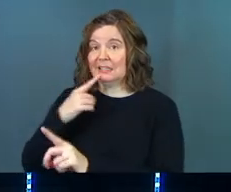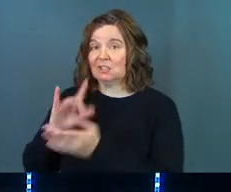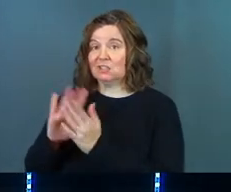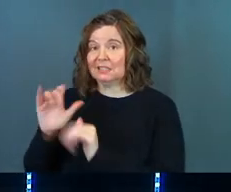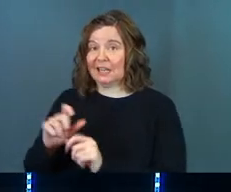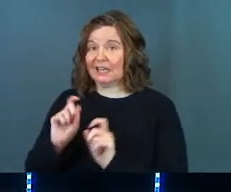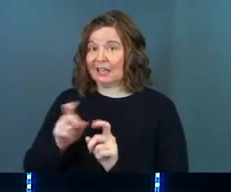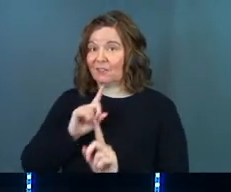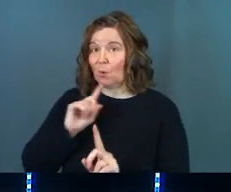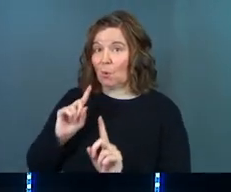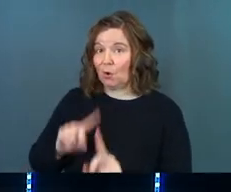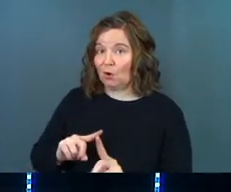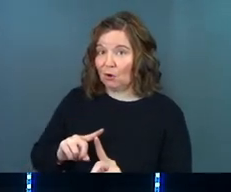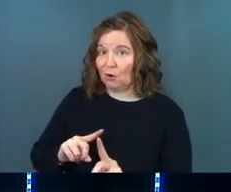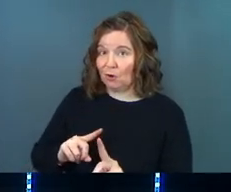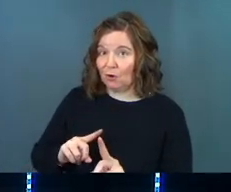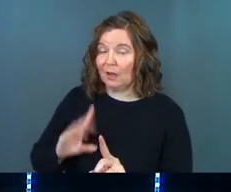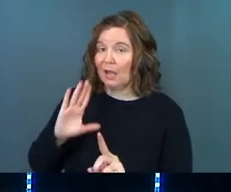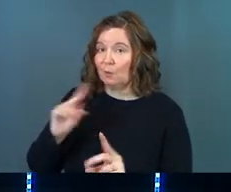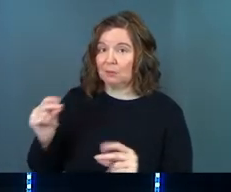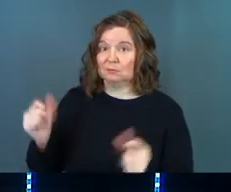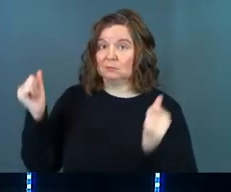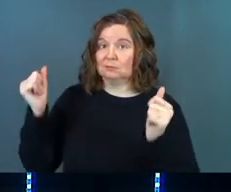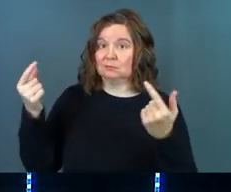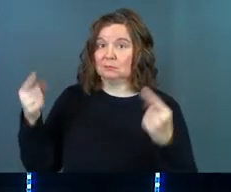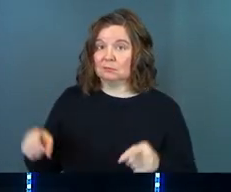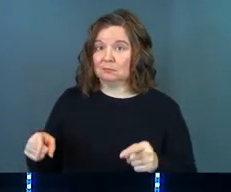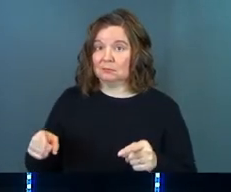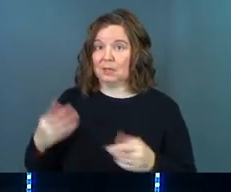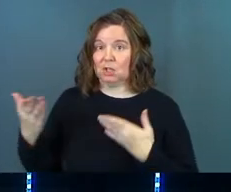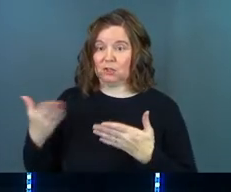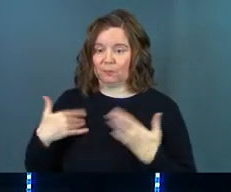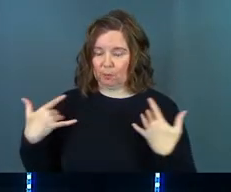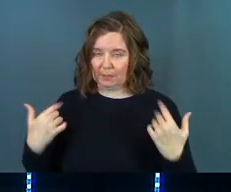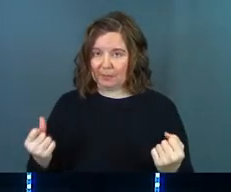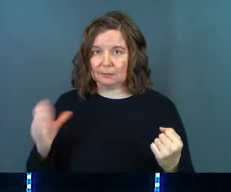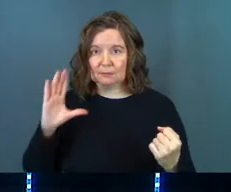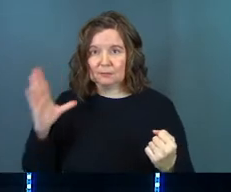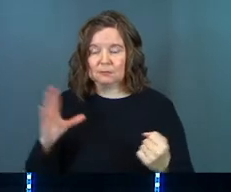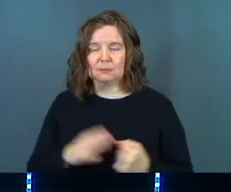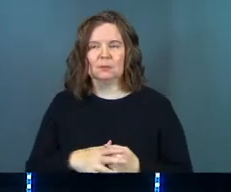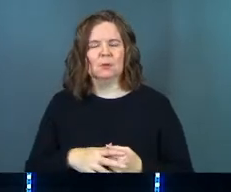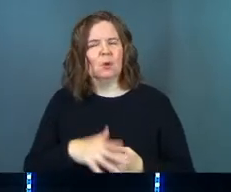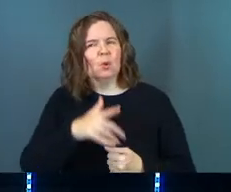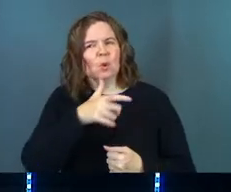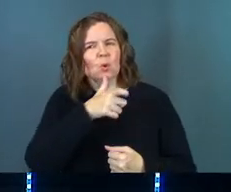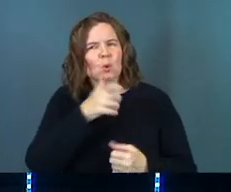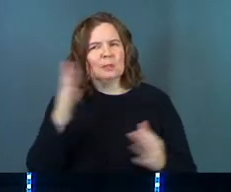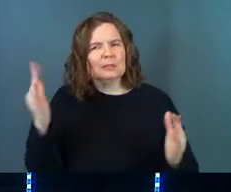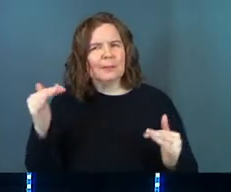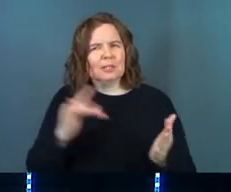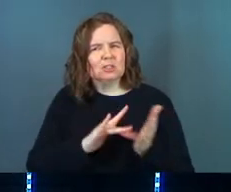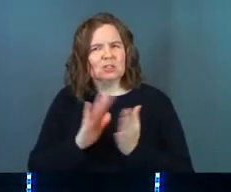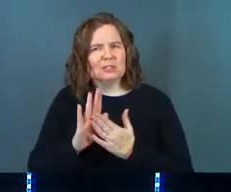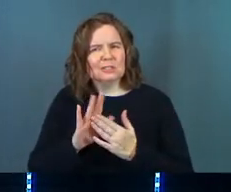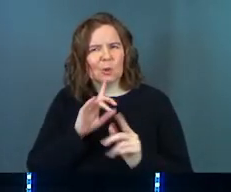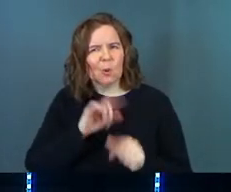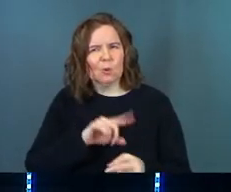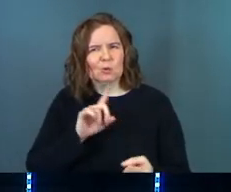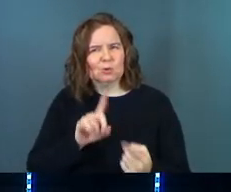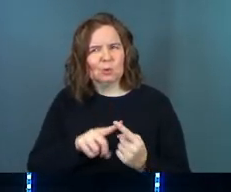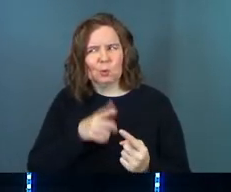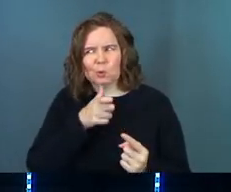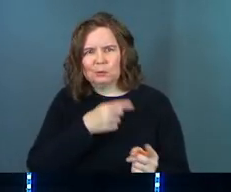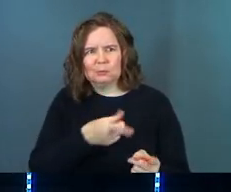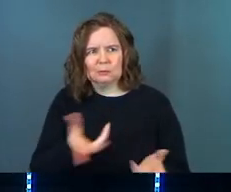Jesus can give an order, and it'll just be done, and his servant will be healed. Who does he expect Jesus is giving the